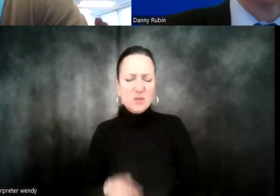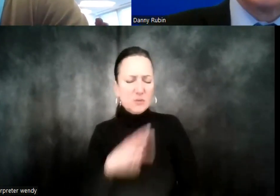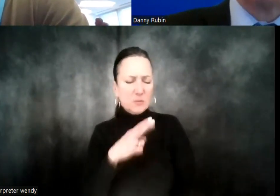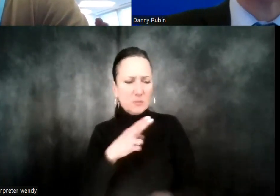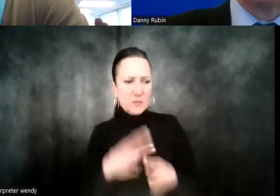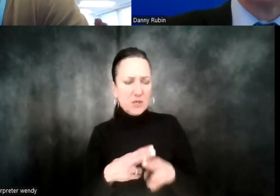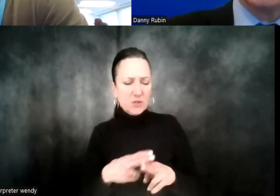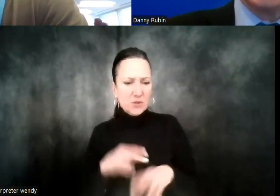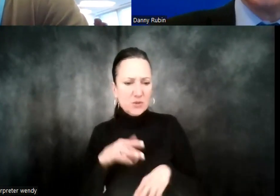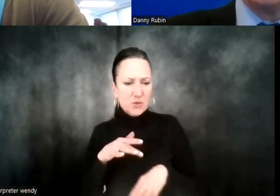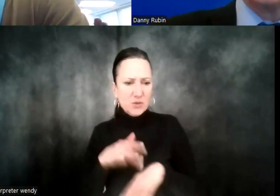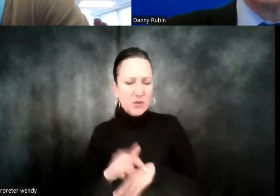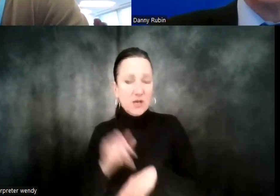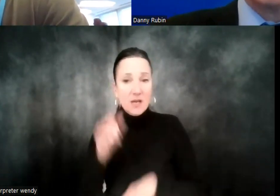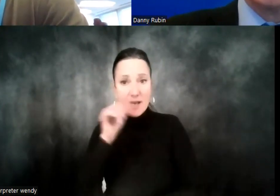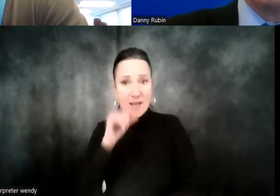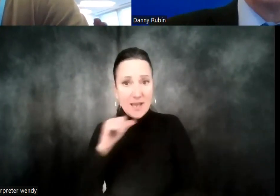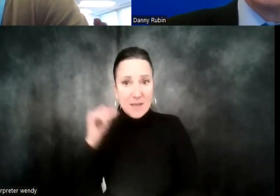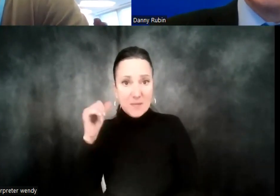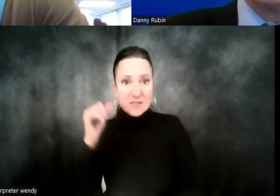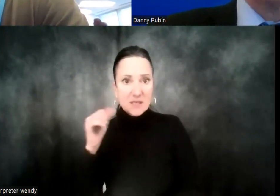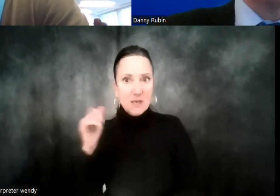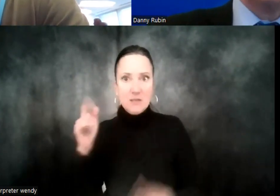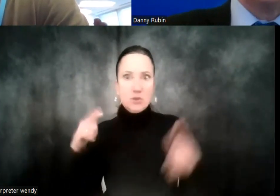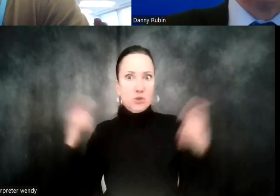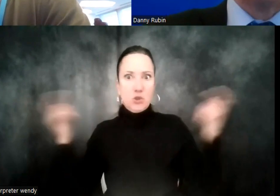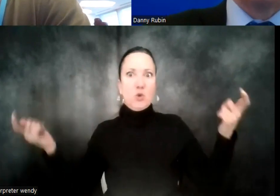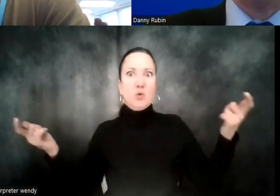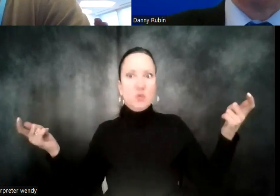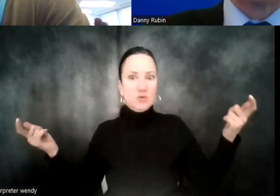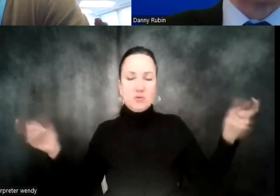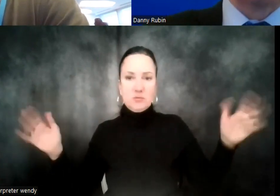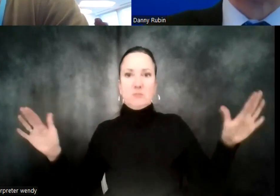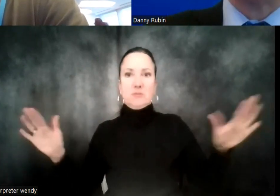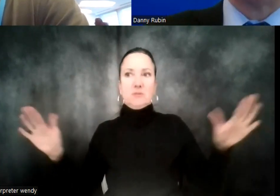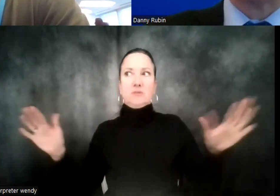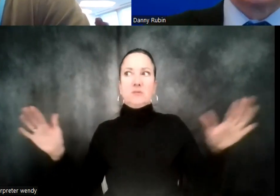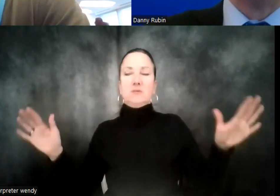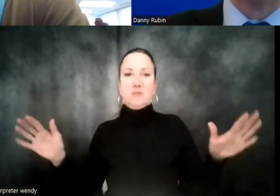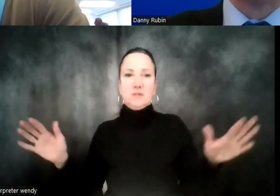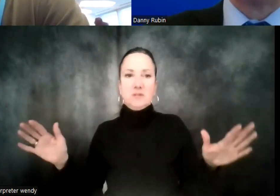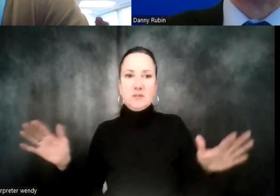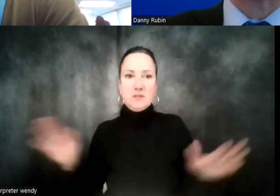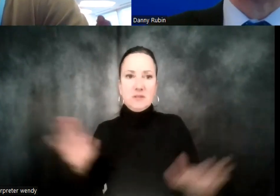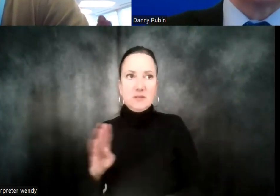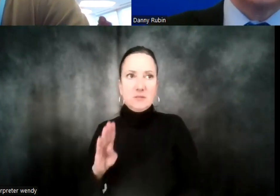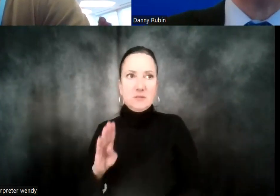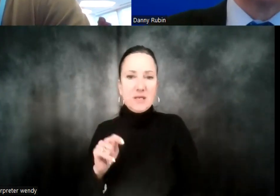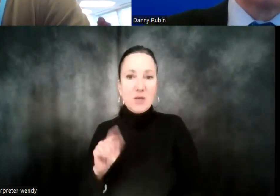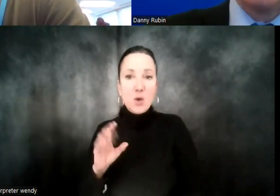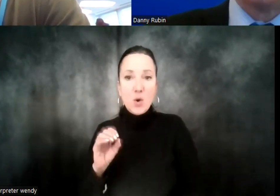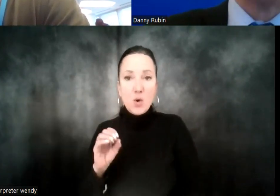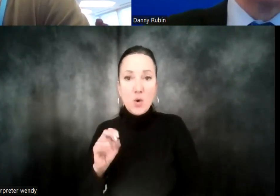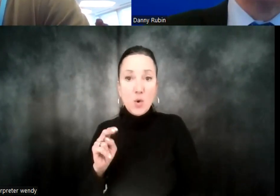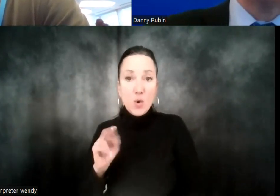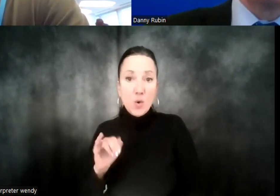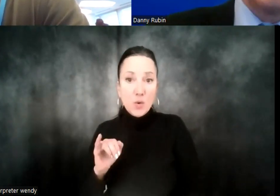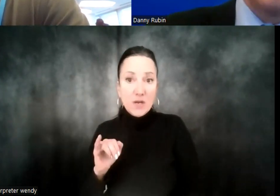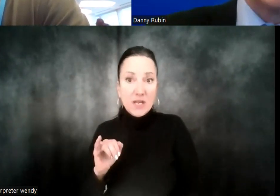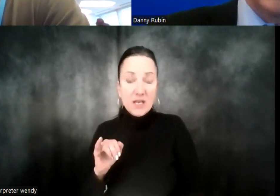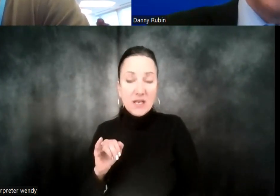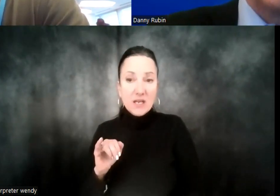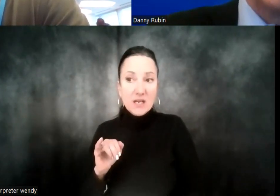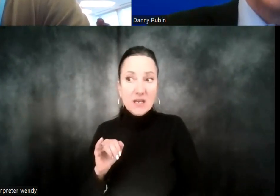for most of us, Amazon is this gigantic company, but if someone like Uni, basically, to them,